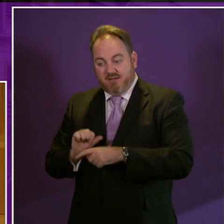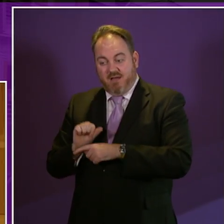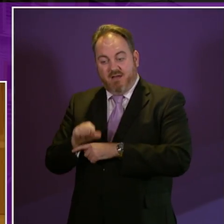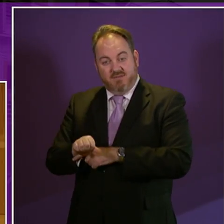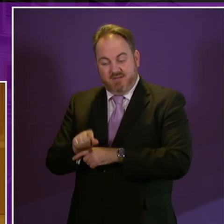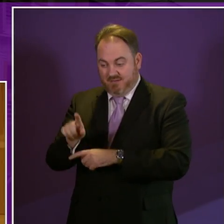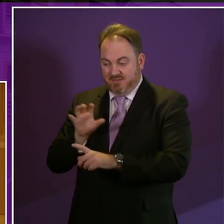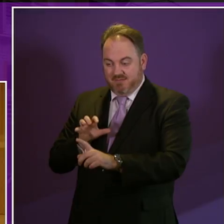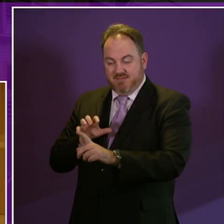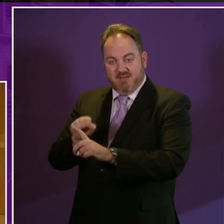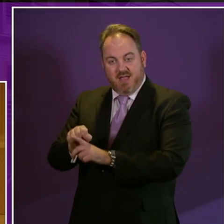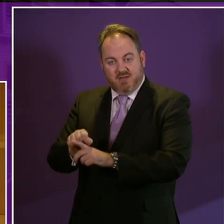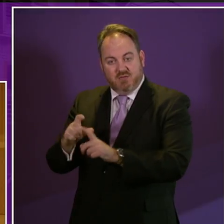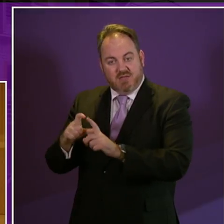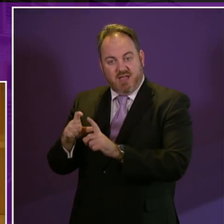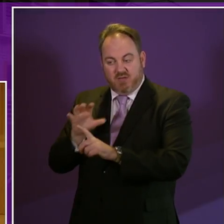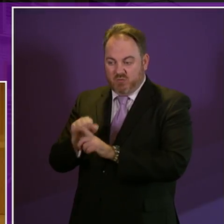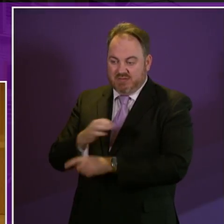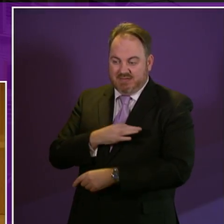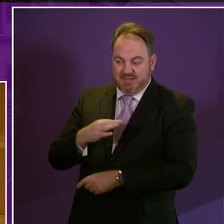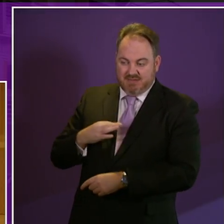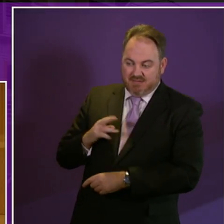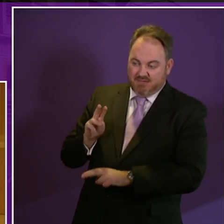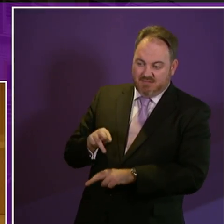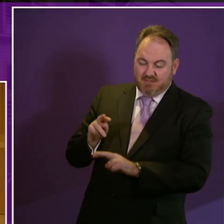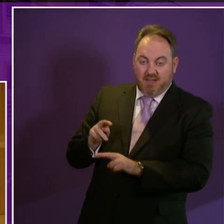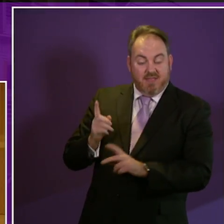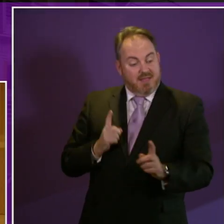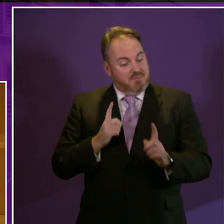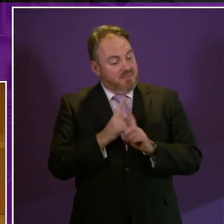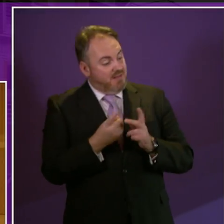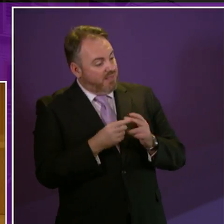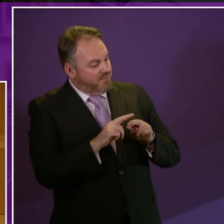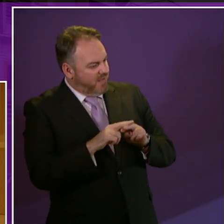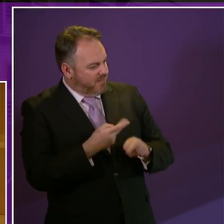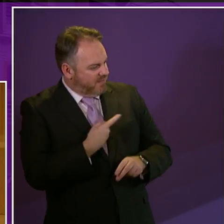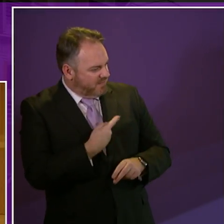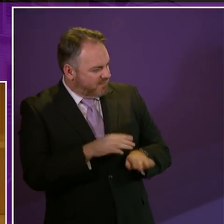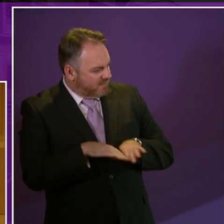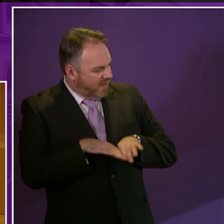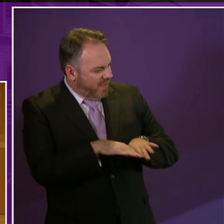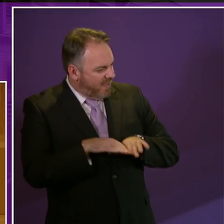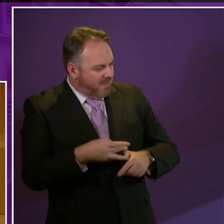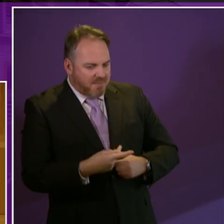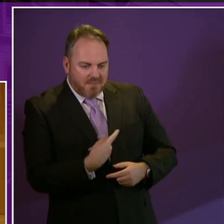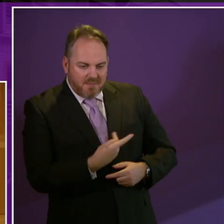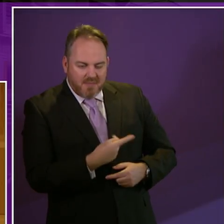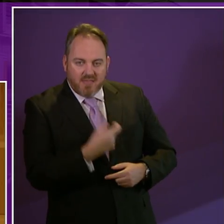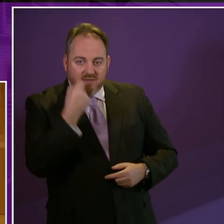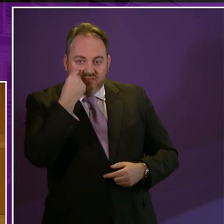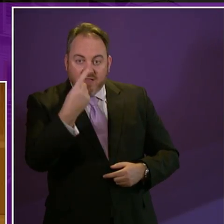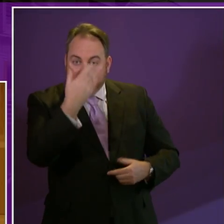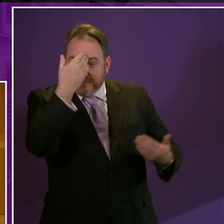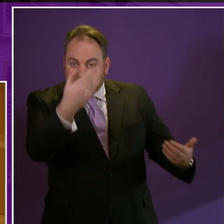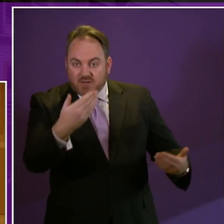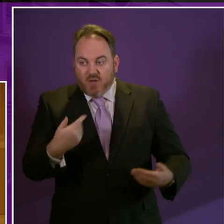condition and a chance encounter with a family who had another child with the same condition only then did they realise that they were entitled to